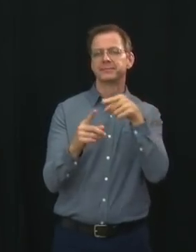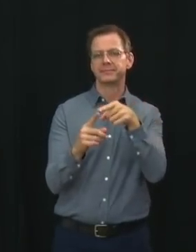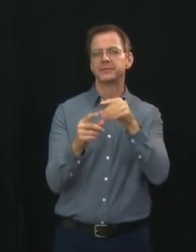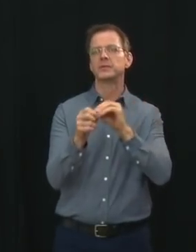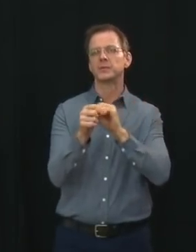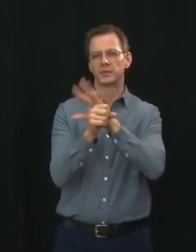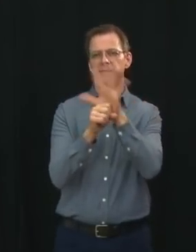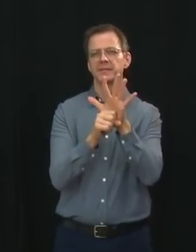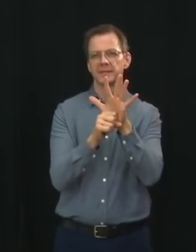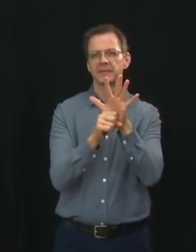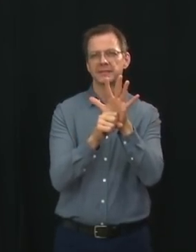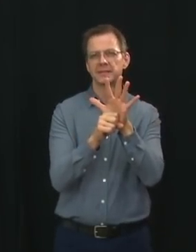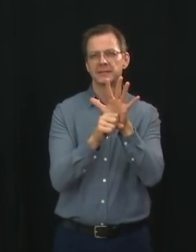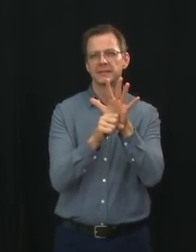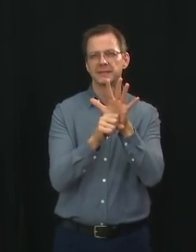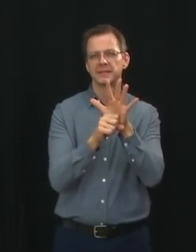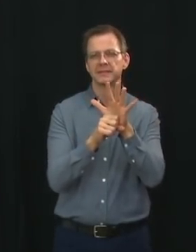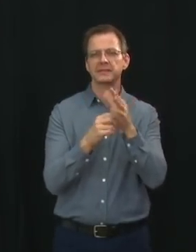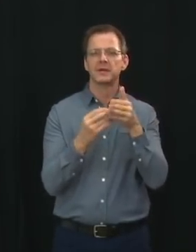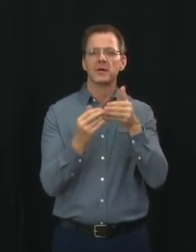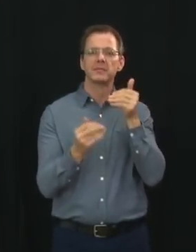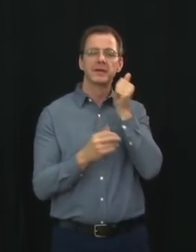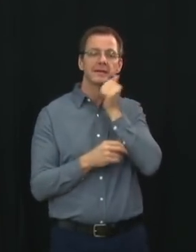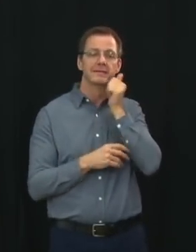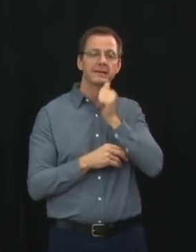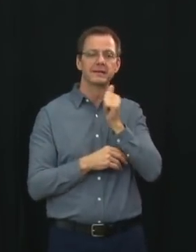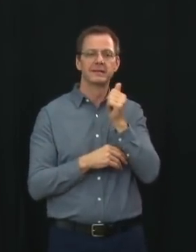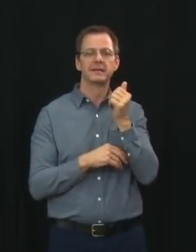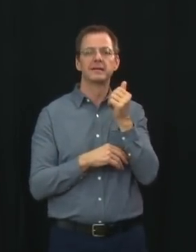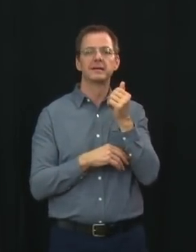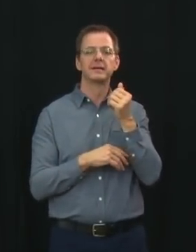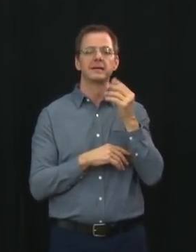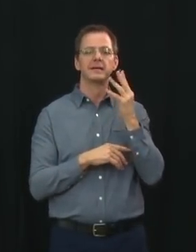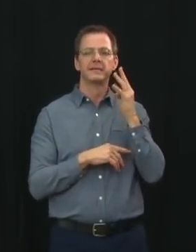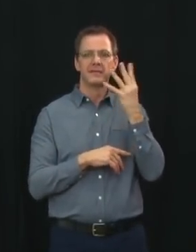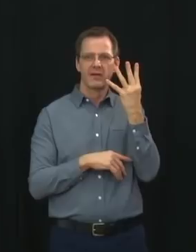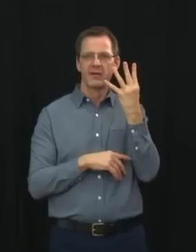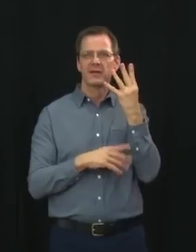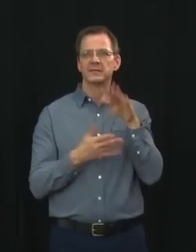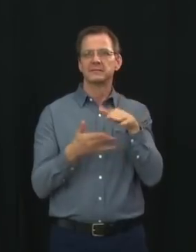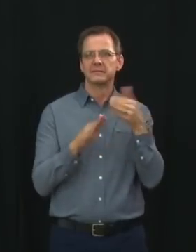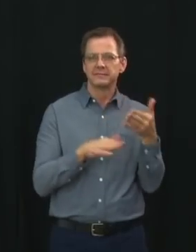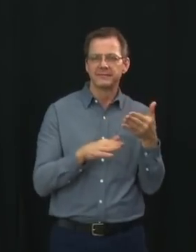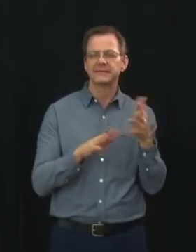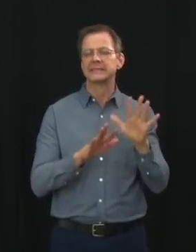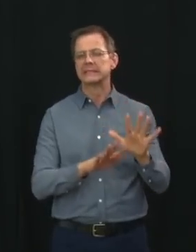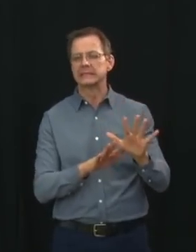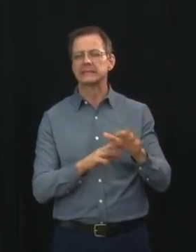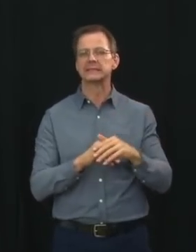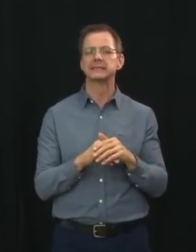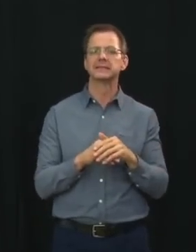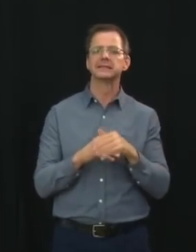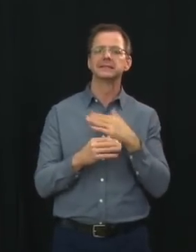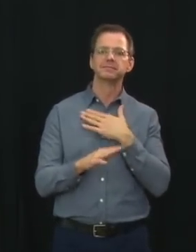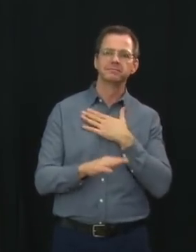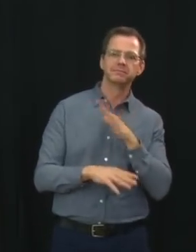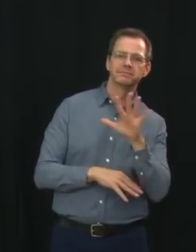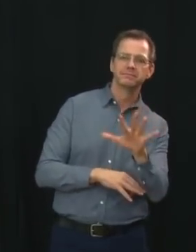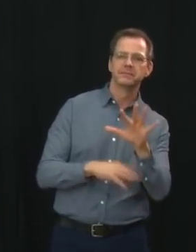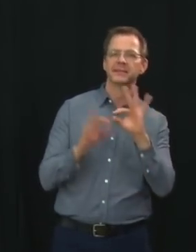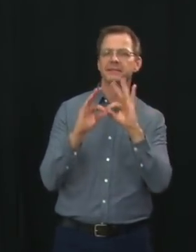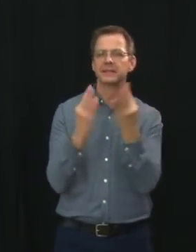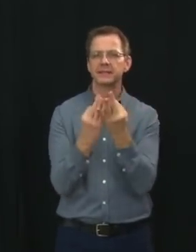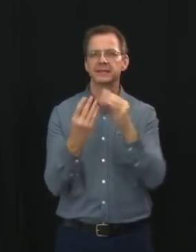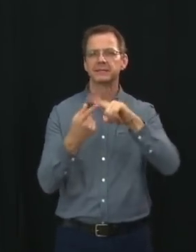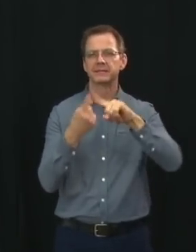My deepest sympathies go out to the loved ones of these Albertans. My sympathies are also with anyone who has lost someone